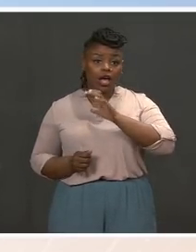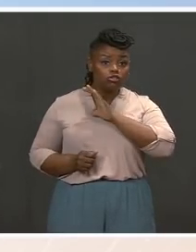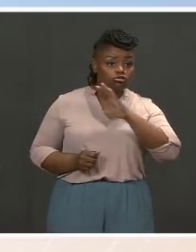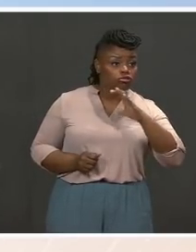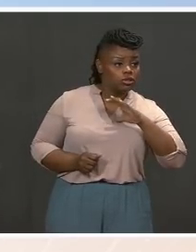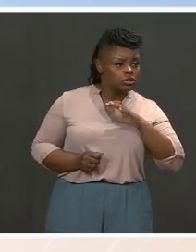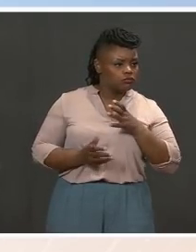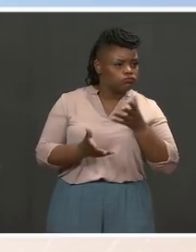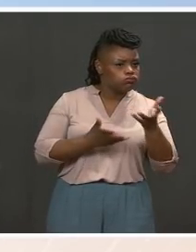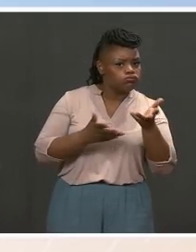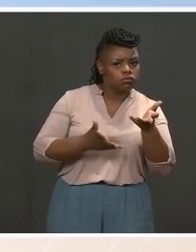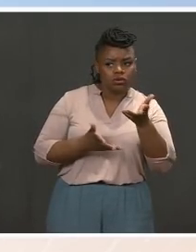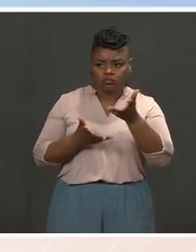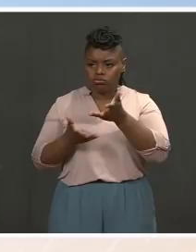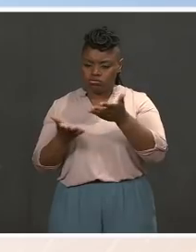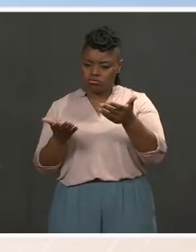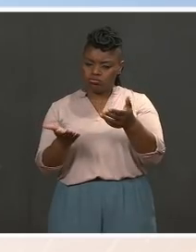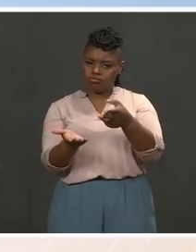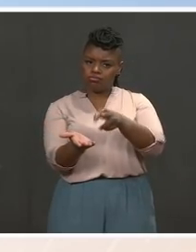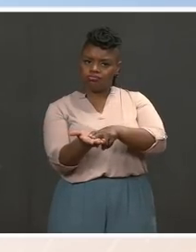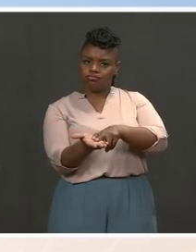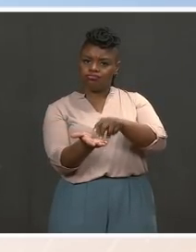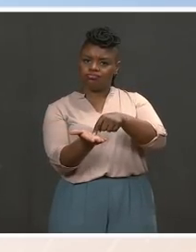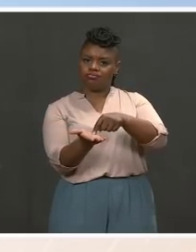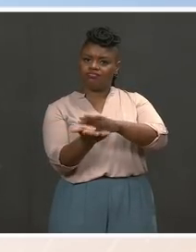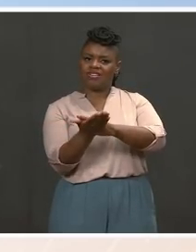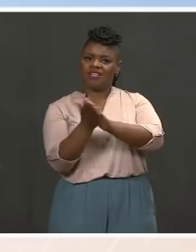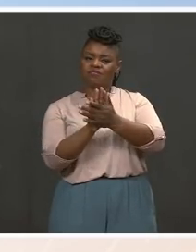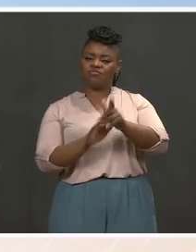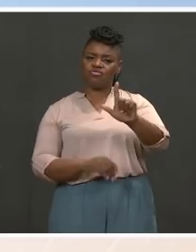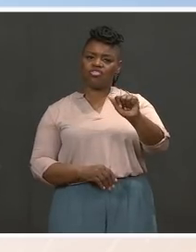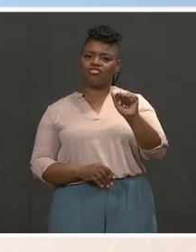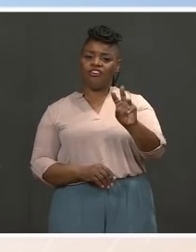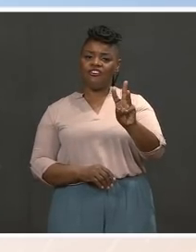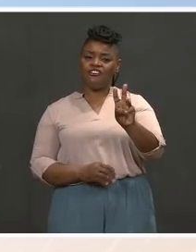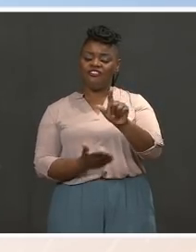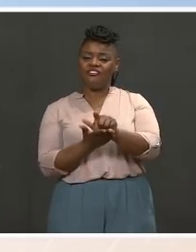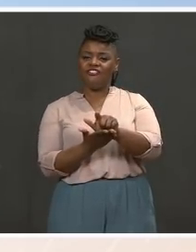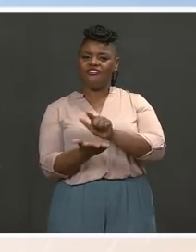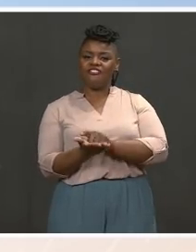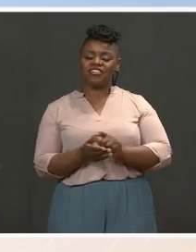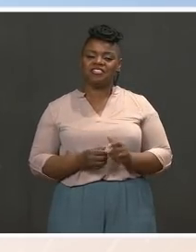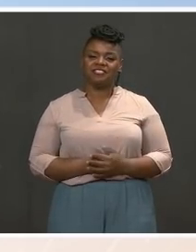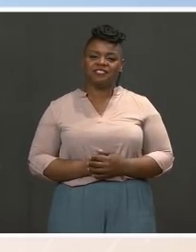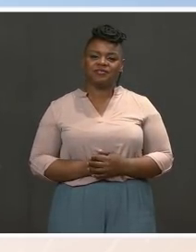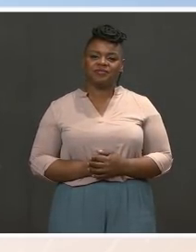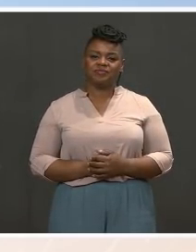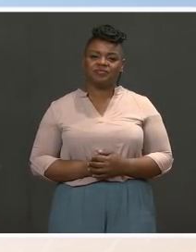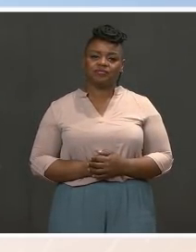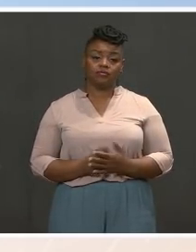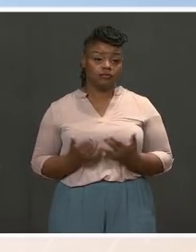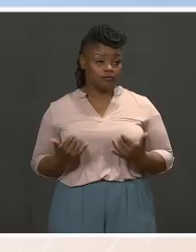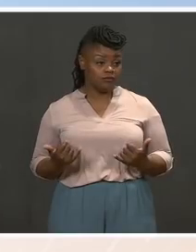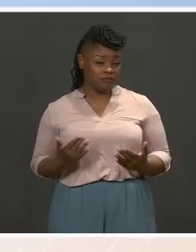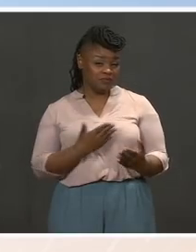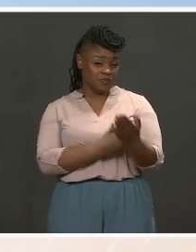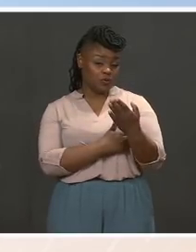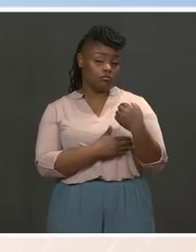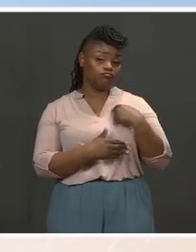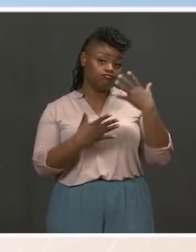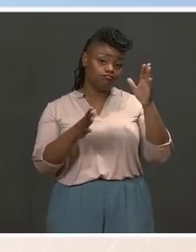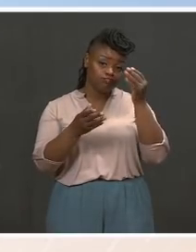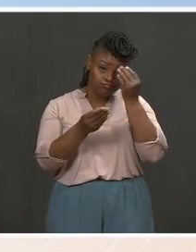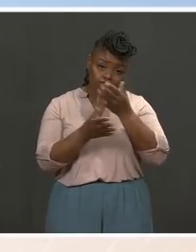Members Mike Boss and Jerry Moran. As we announced this morning, but to give you a little bit more detail, the President will travel to